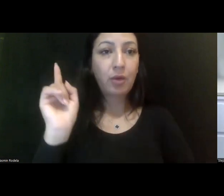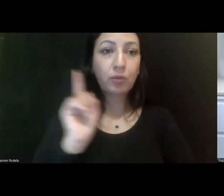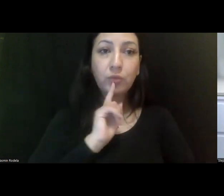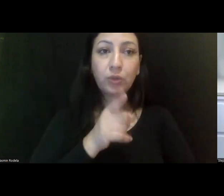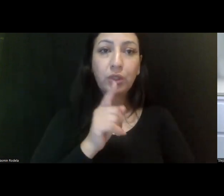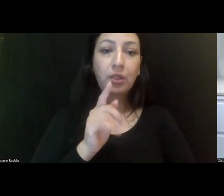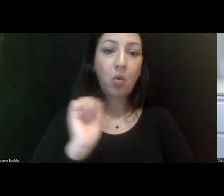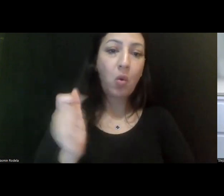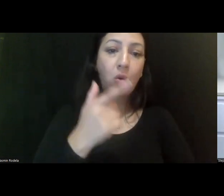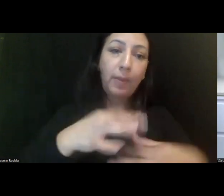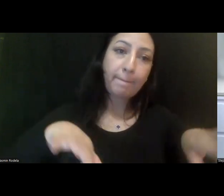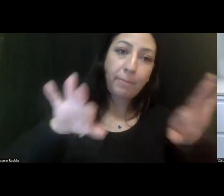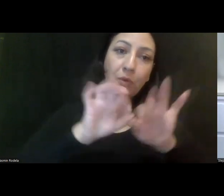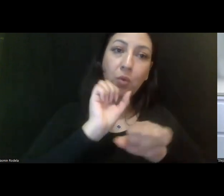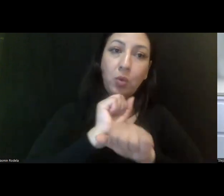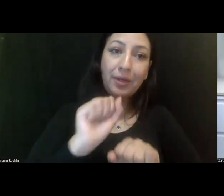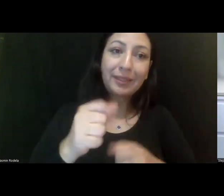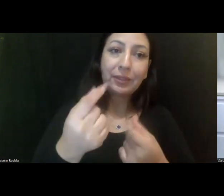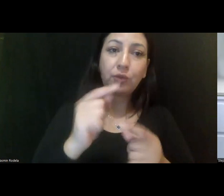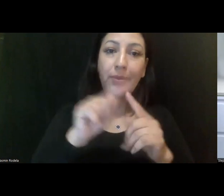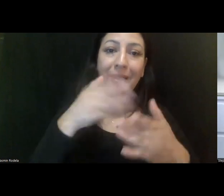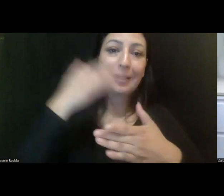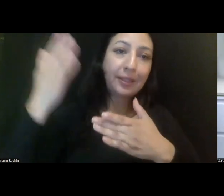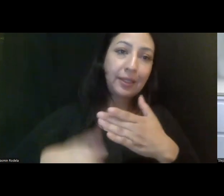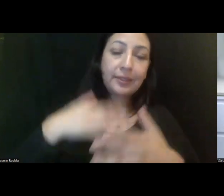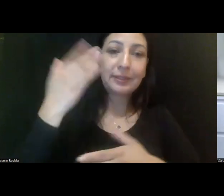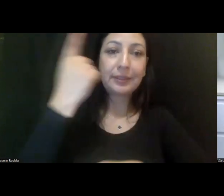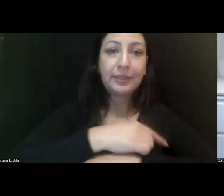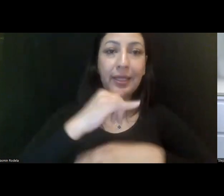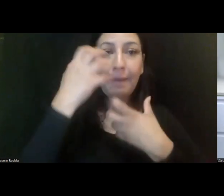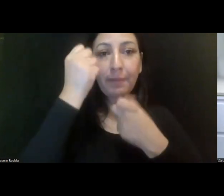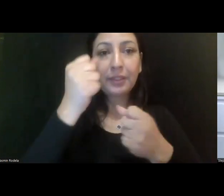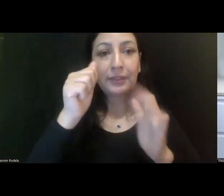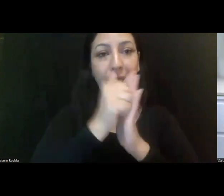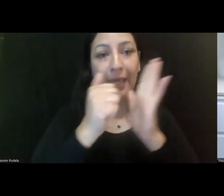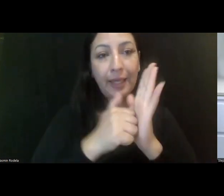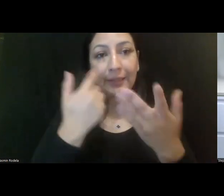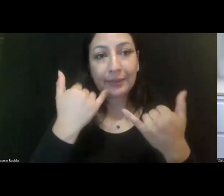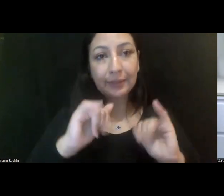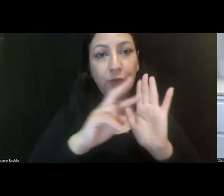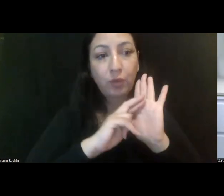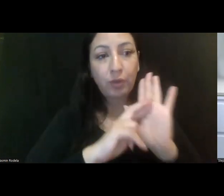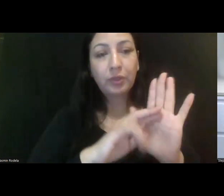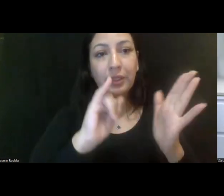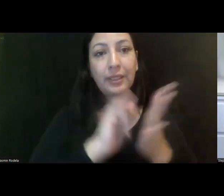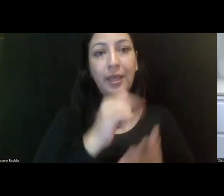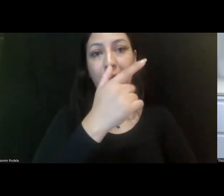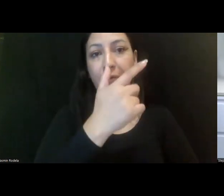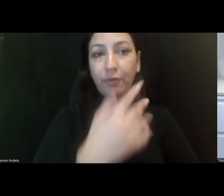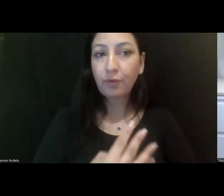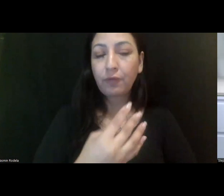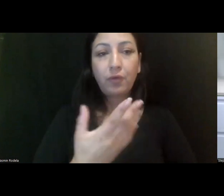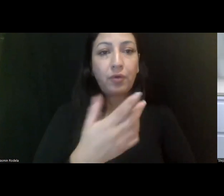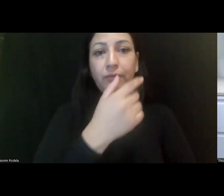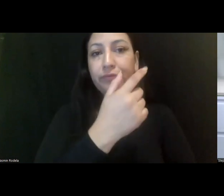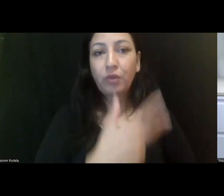a critical work to do. So, but at the end of the day, the mental health services act still represents a quarter, if not a third, in some